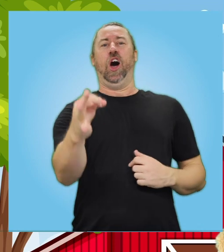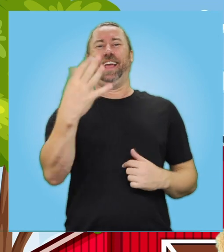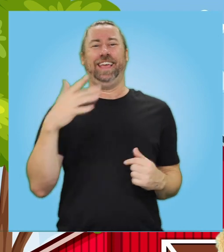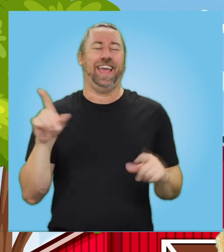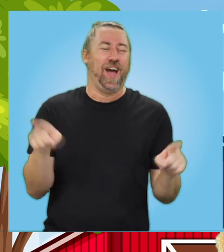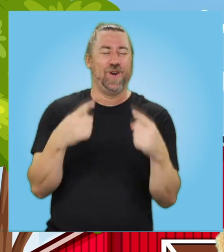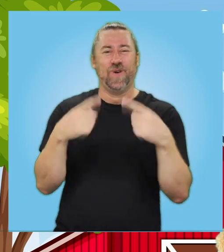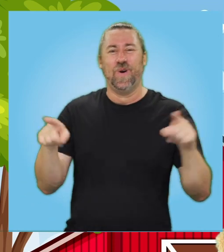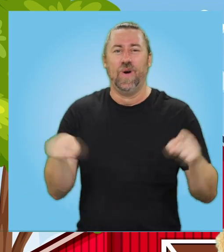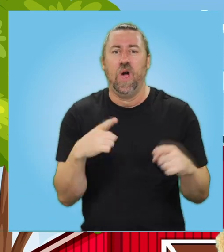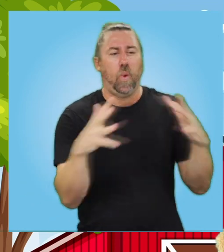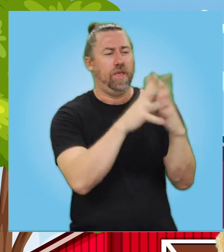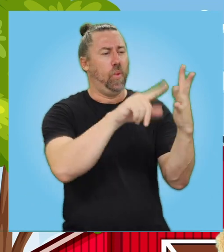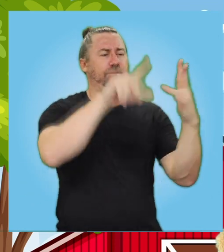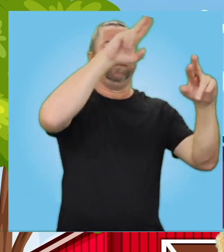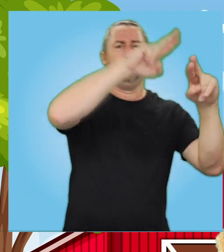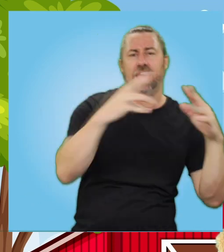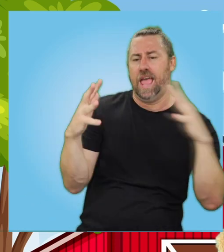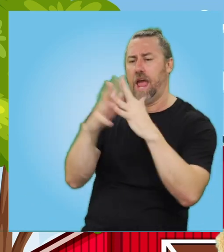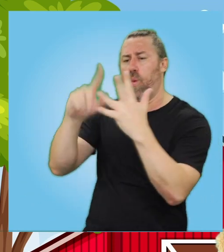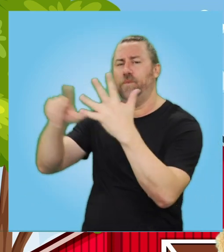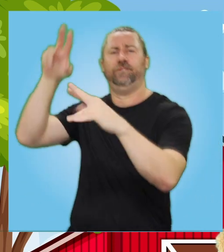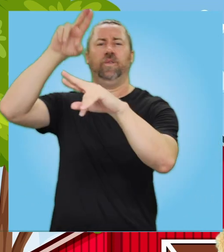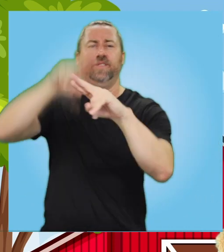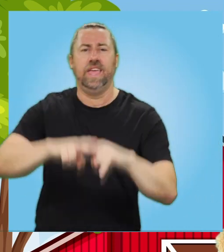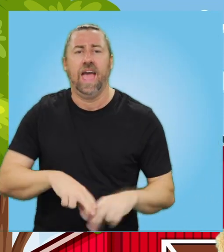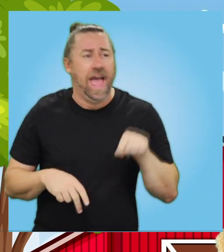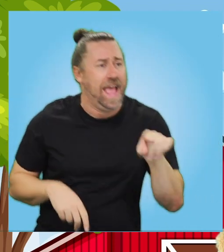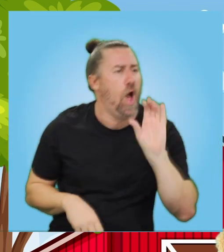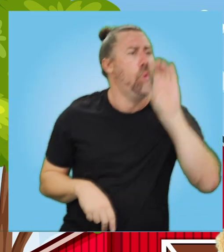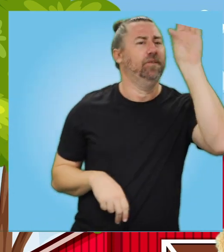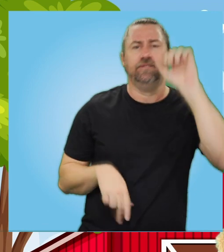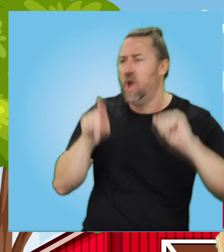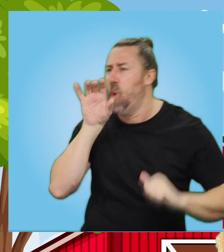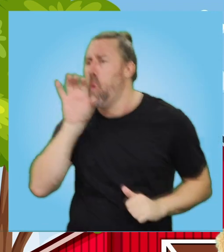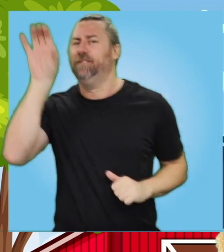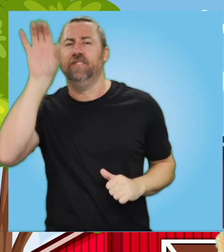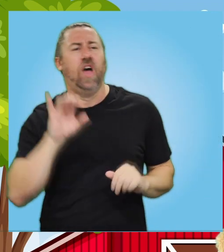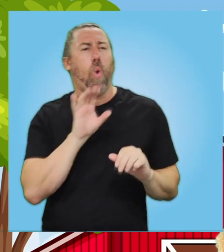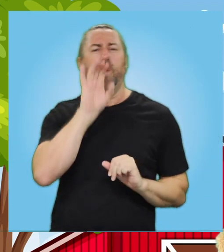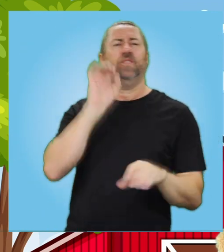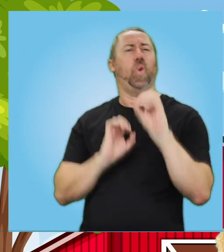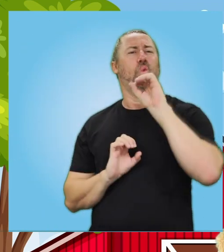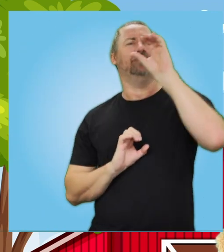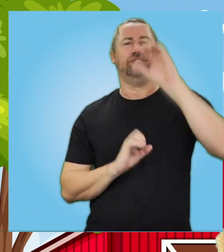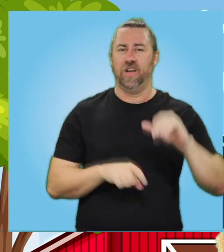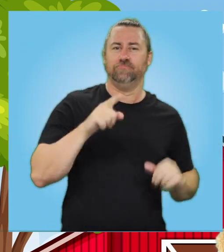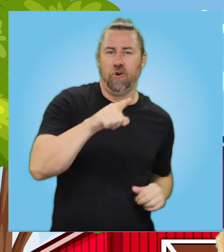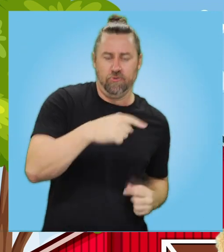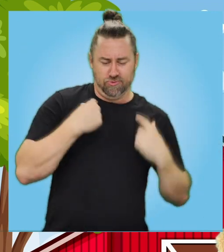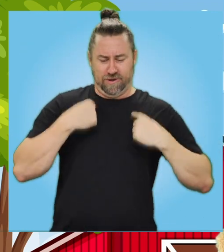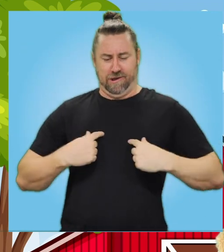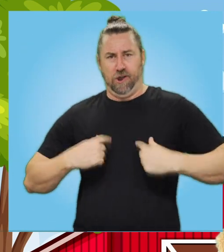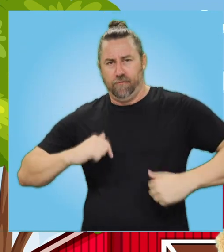E-I-E-I-O. With a woof-woof here and a woof-woof there. Here a woof, there a woof. Everywhere a woof-woof. Old